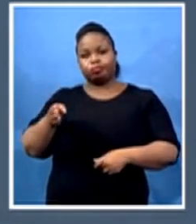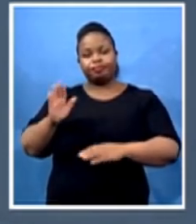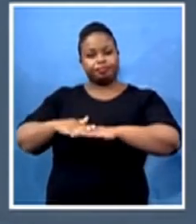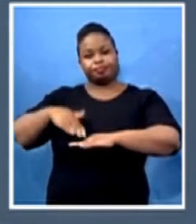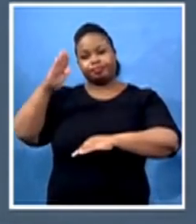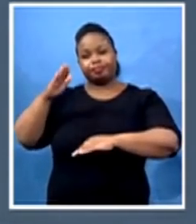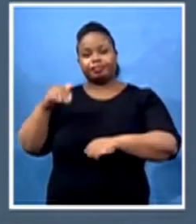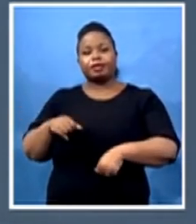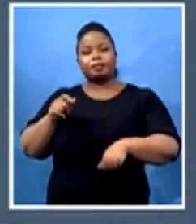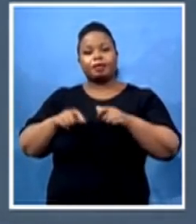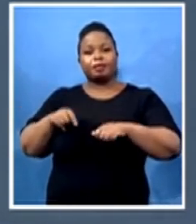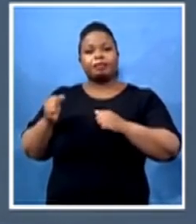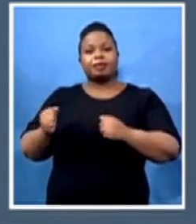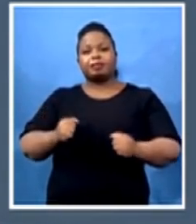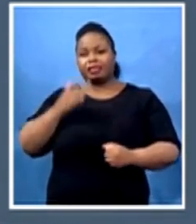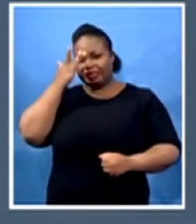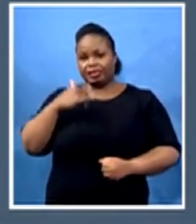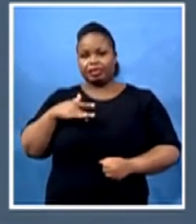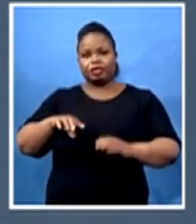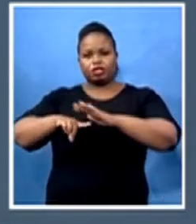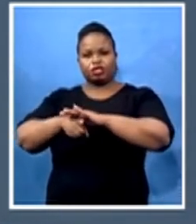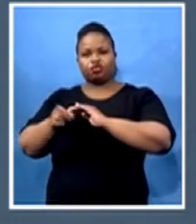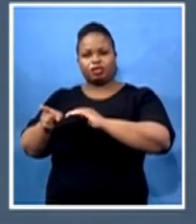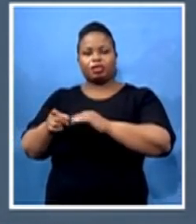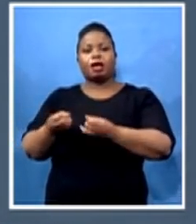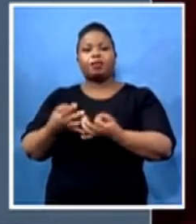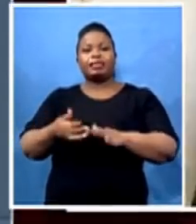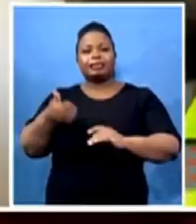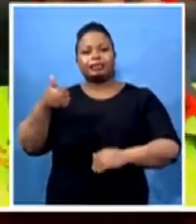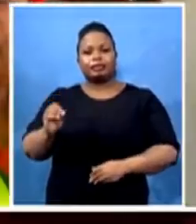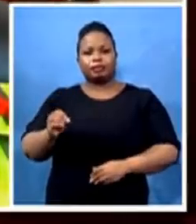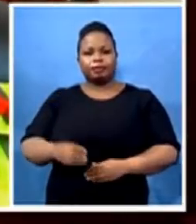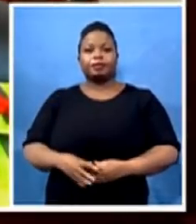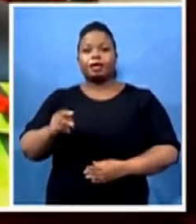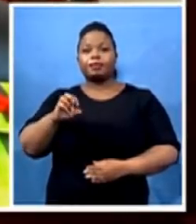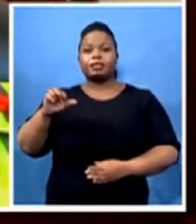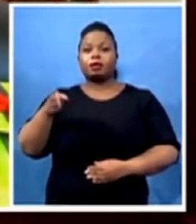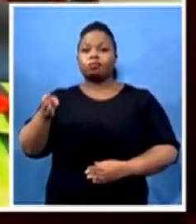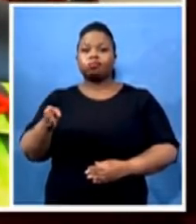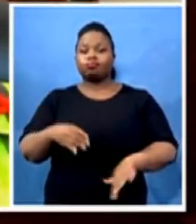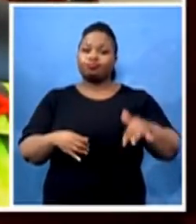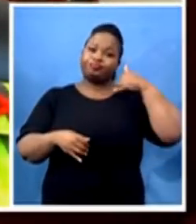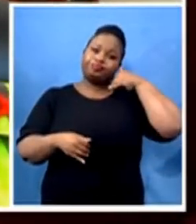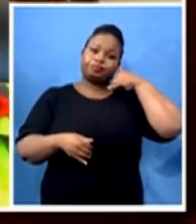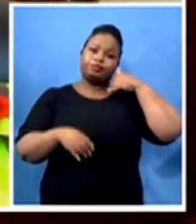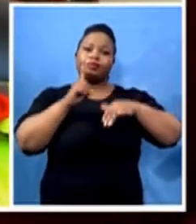a district at 60. The MEC joins us now on the line. Doctor, thank you very much indeed for coming through.